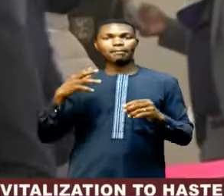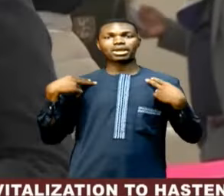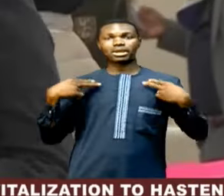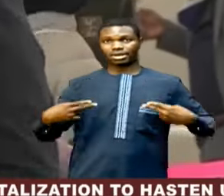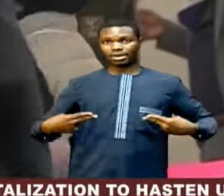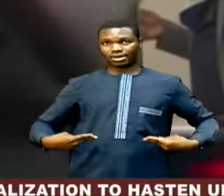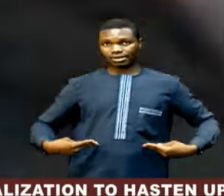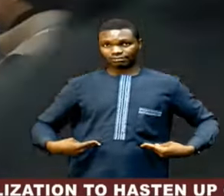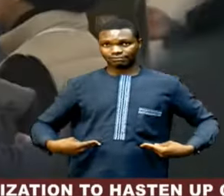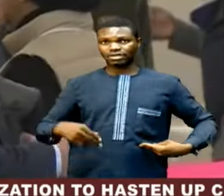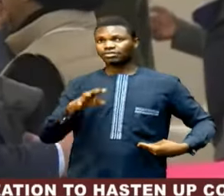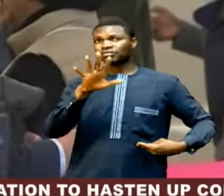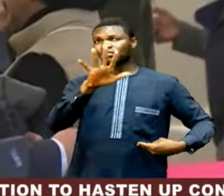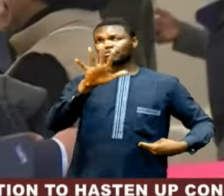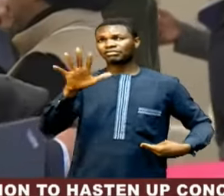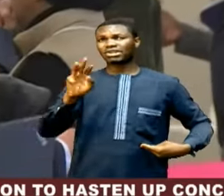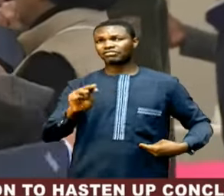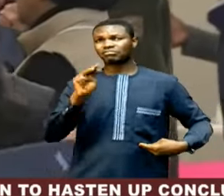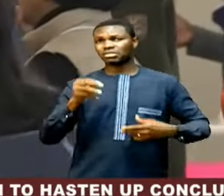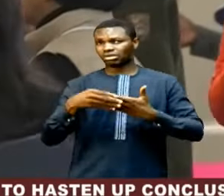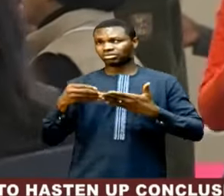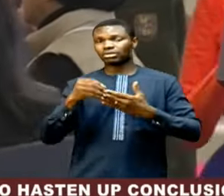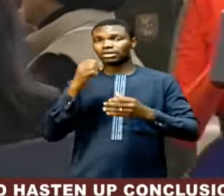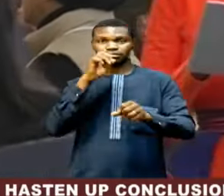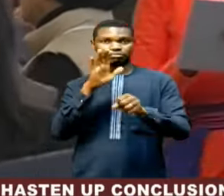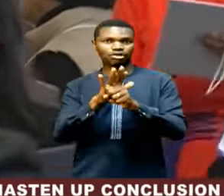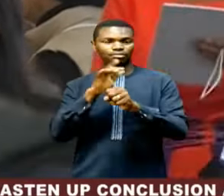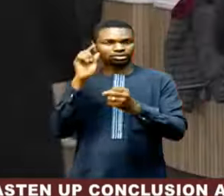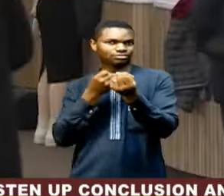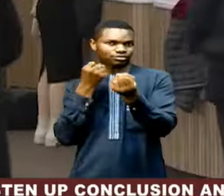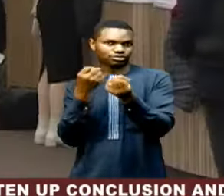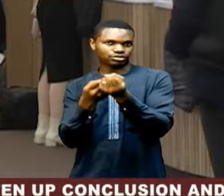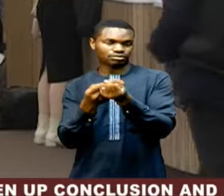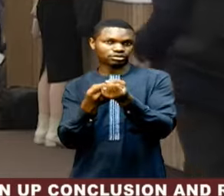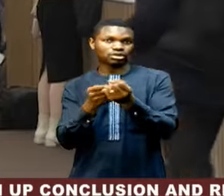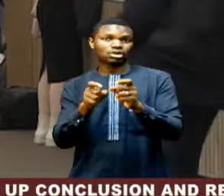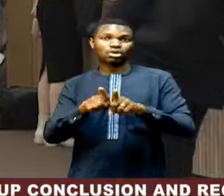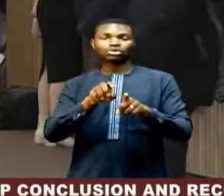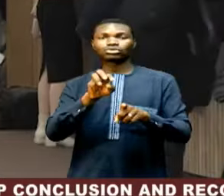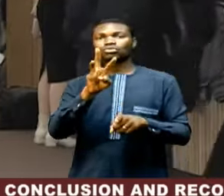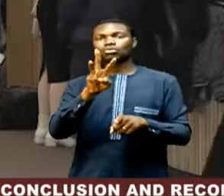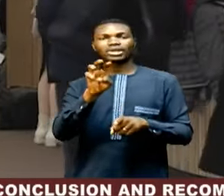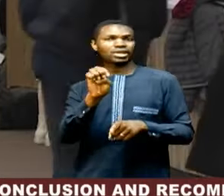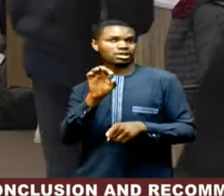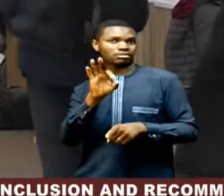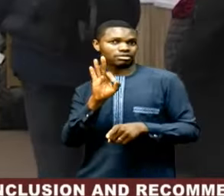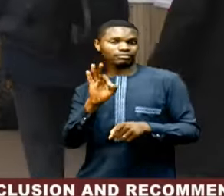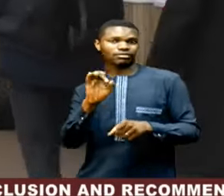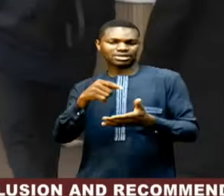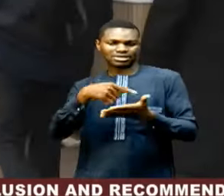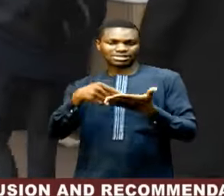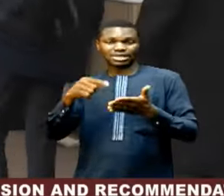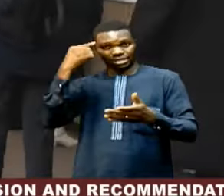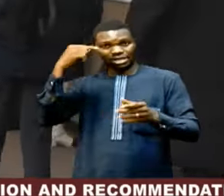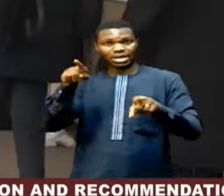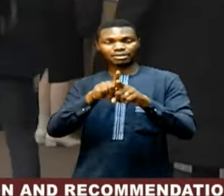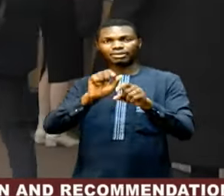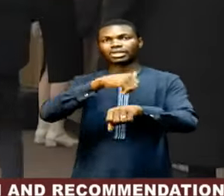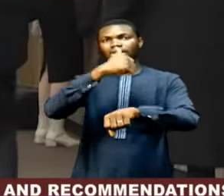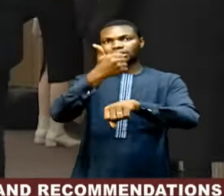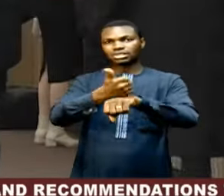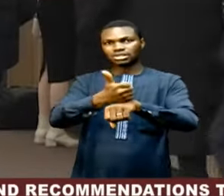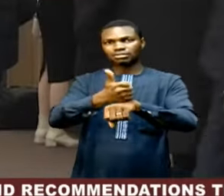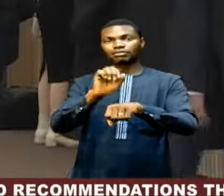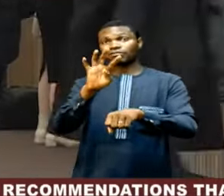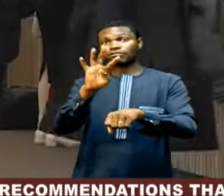for women's health. Meanwhile, the World Economic Forum has signed an agreement with the state of Qatar to establish center for fourth